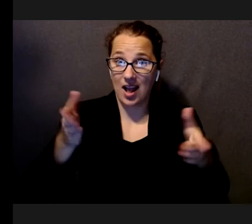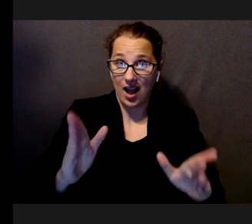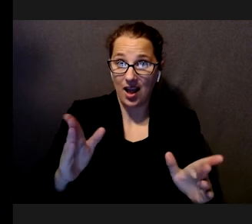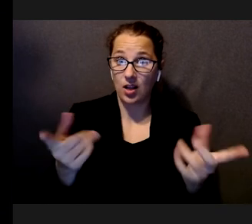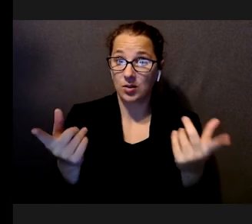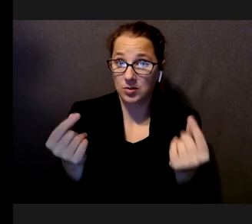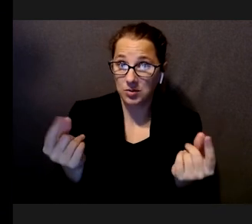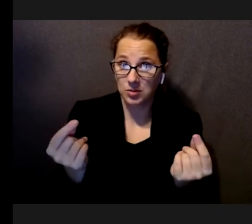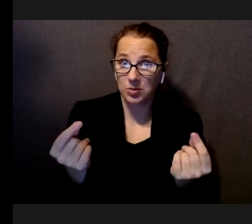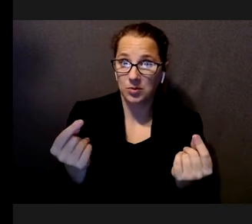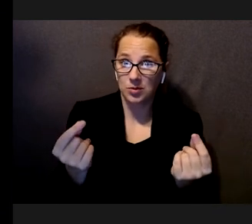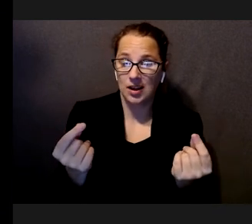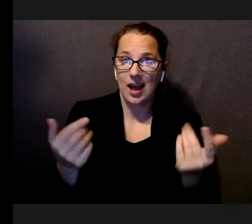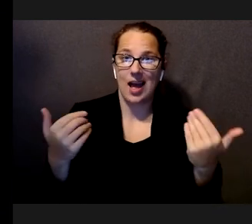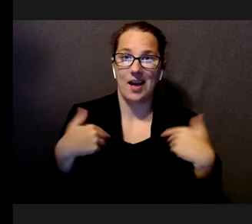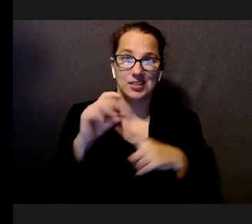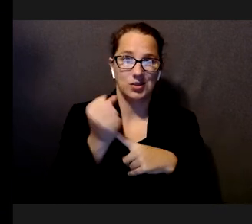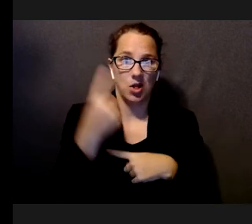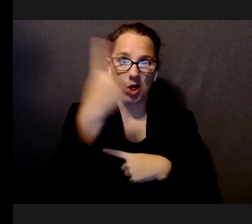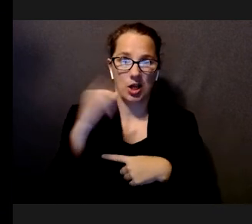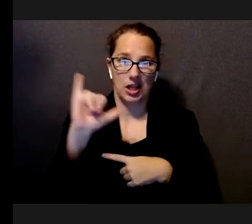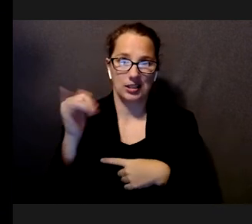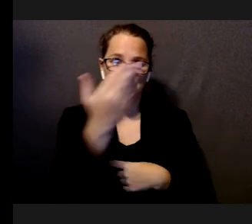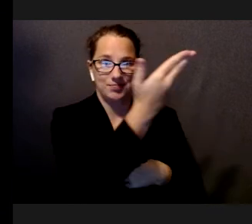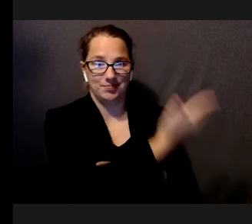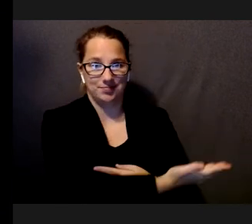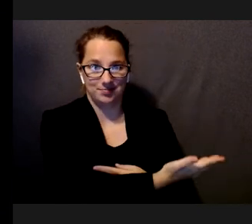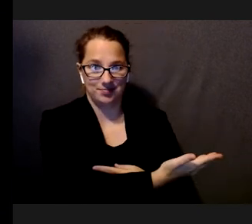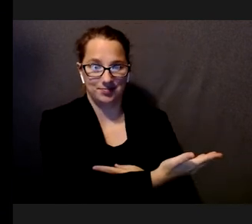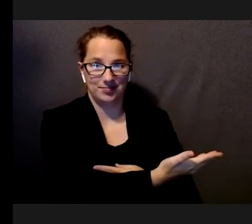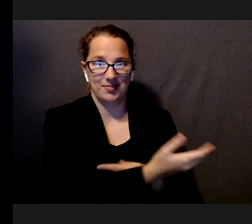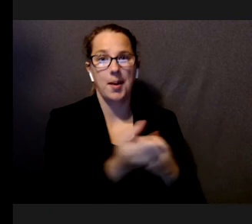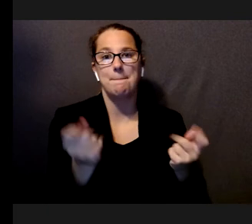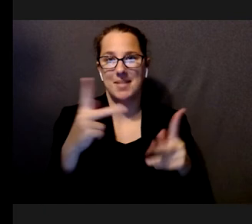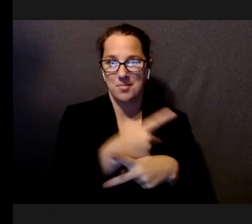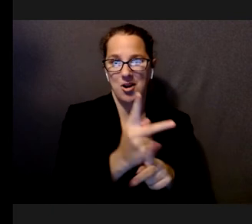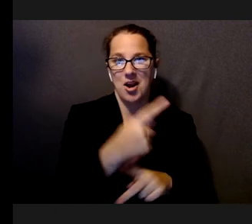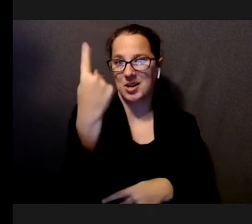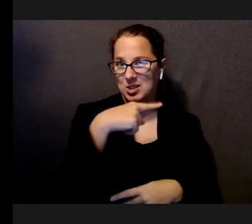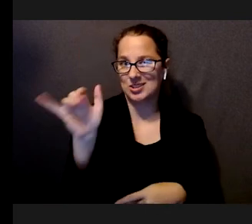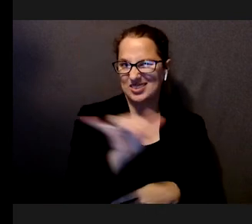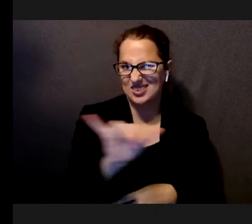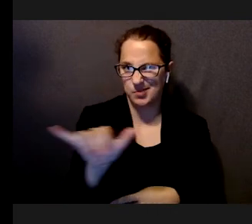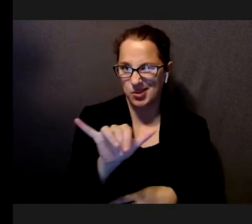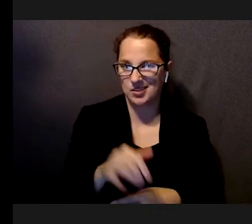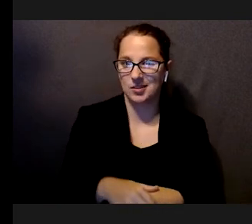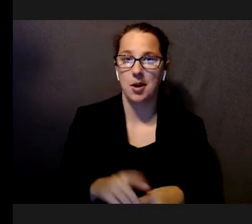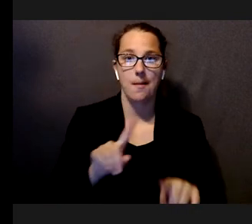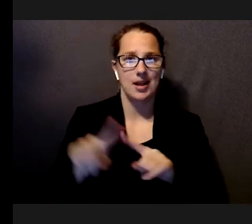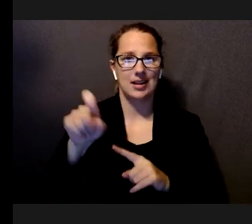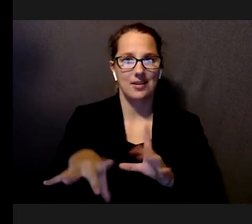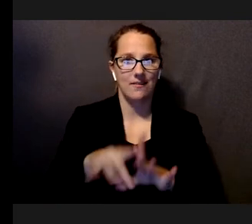products that looked very similar, and they had to find the specific one that we asked for.